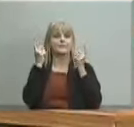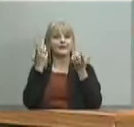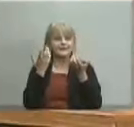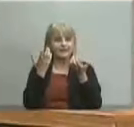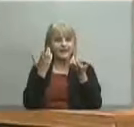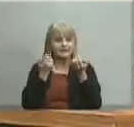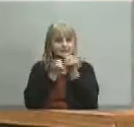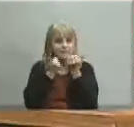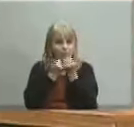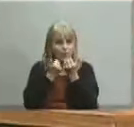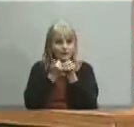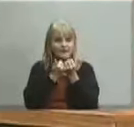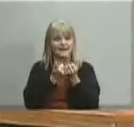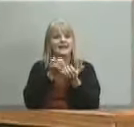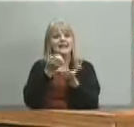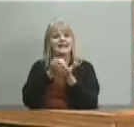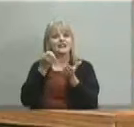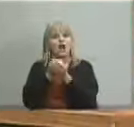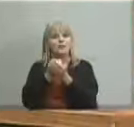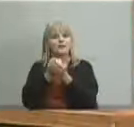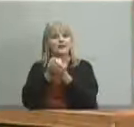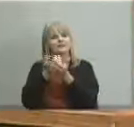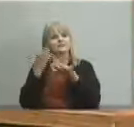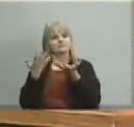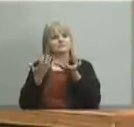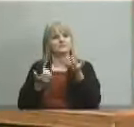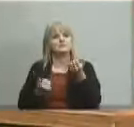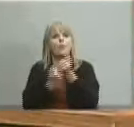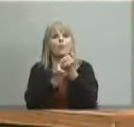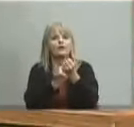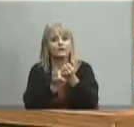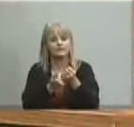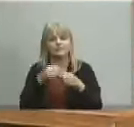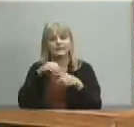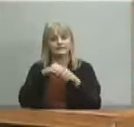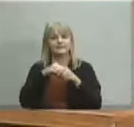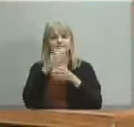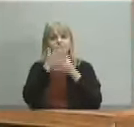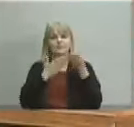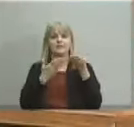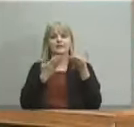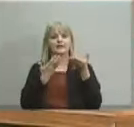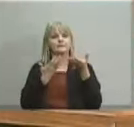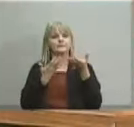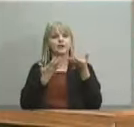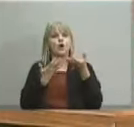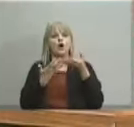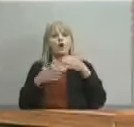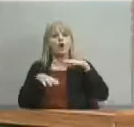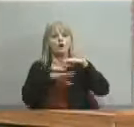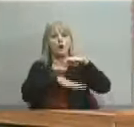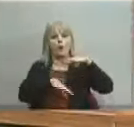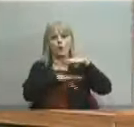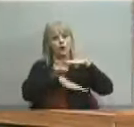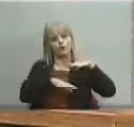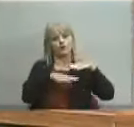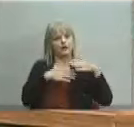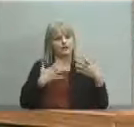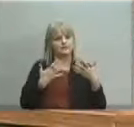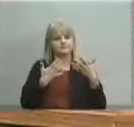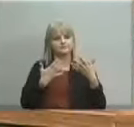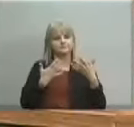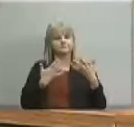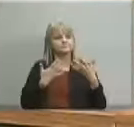economic investment in some of our more challenged communities parts of town um and for more